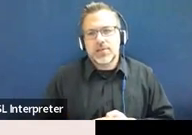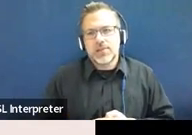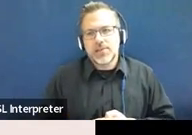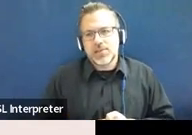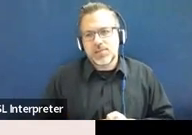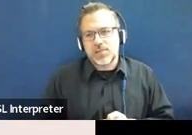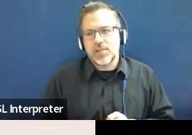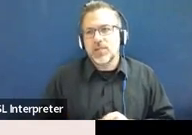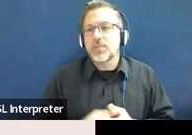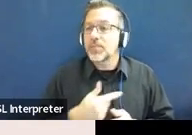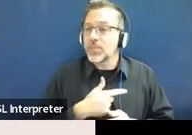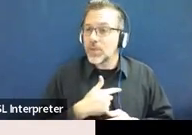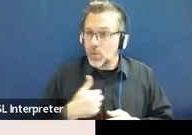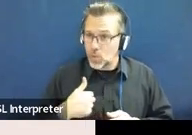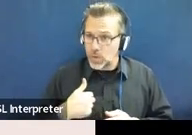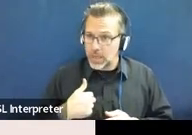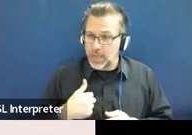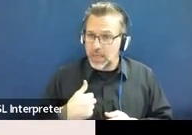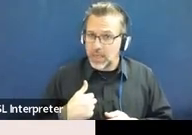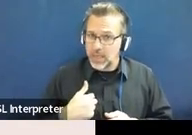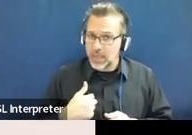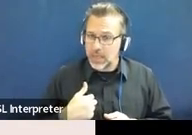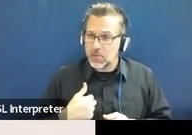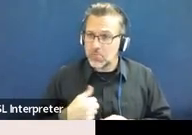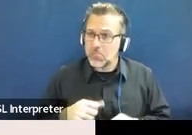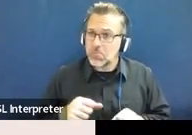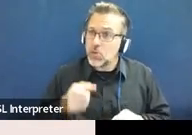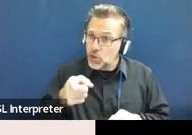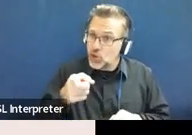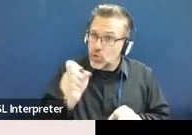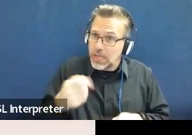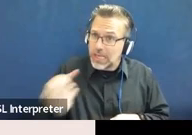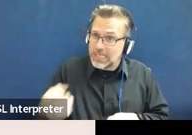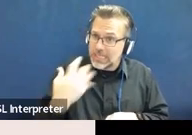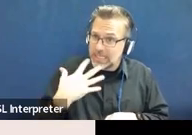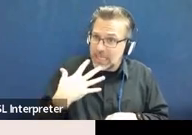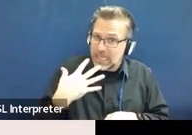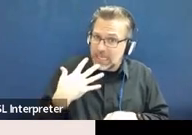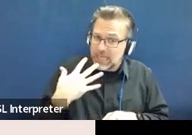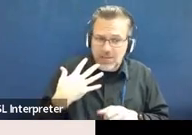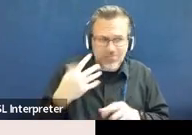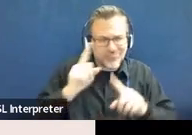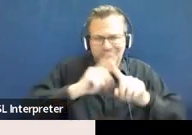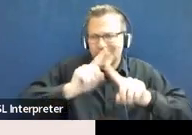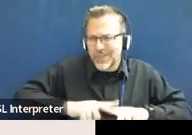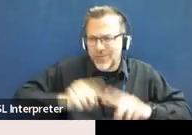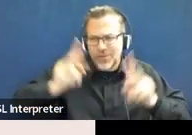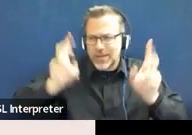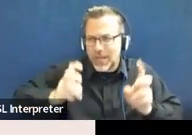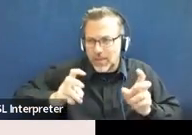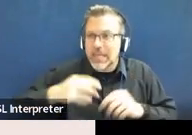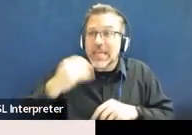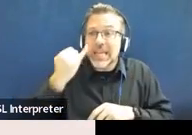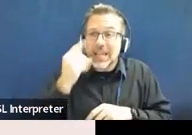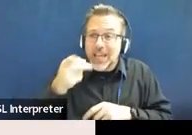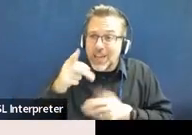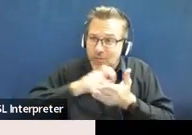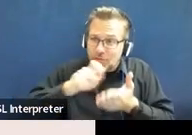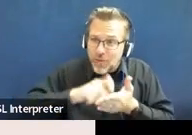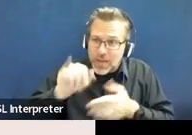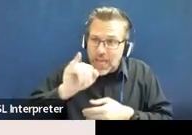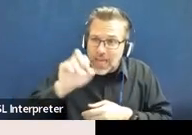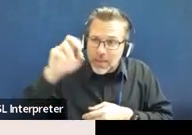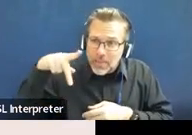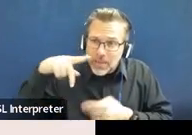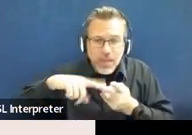opportunity to get feedback from us on, you know, variety of topics. So, for example, if you're in the middle of writing an IEP or